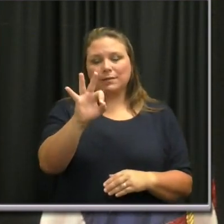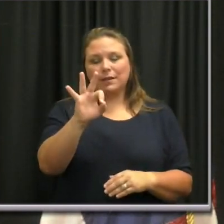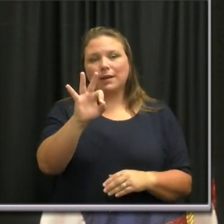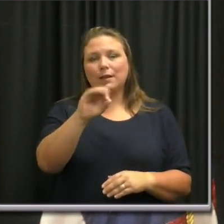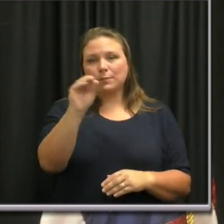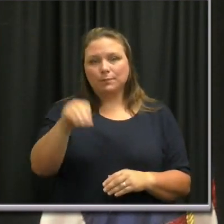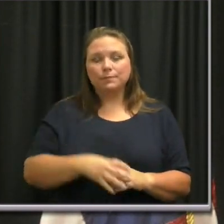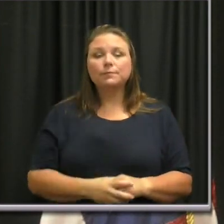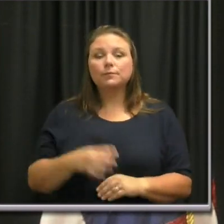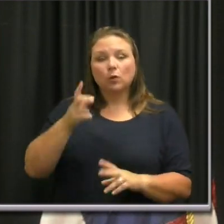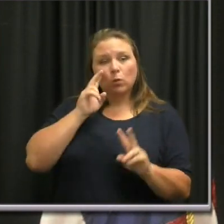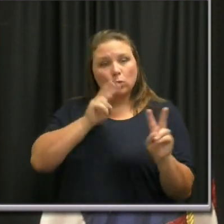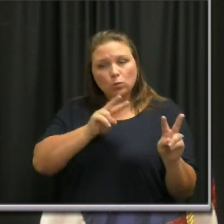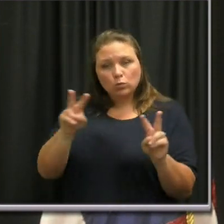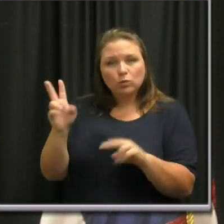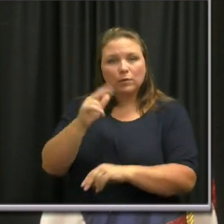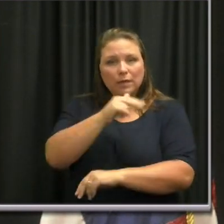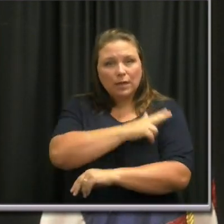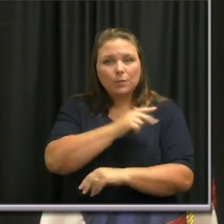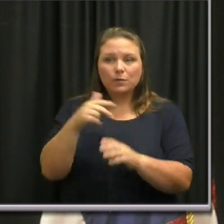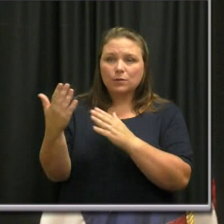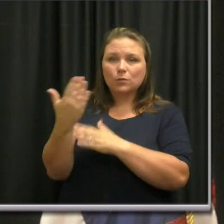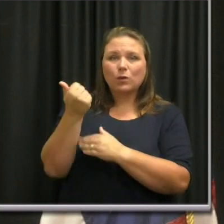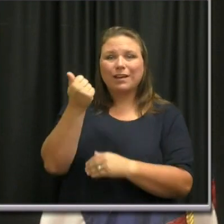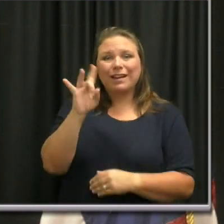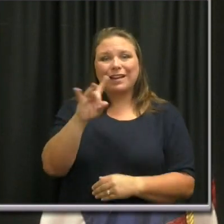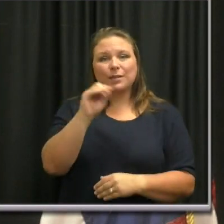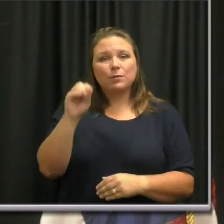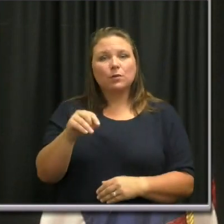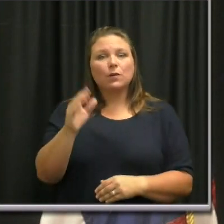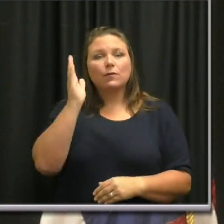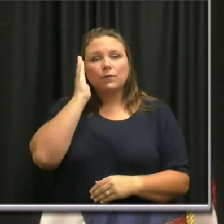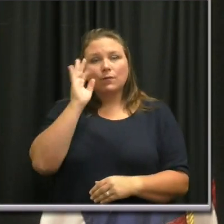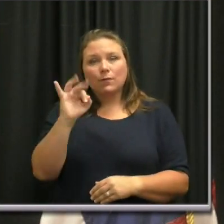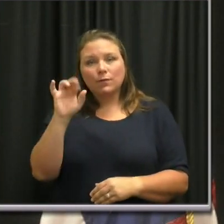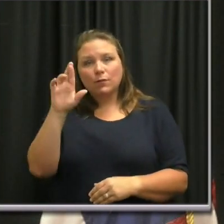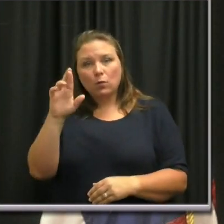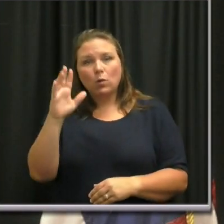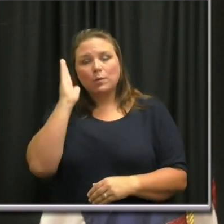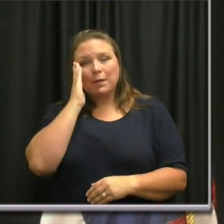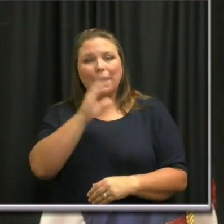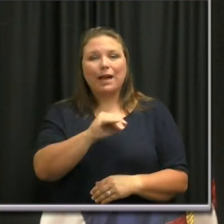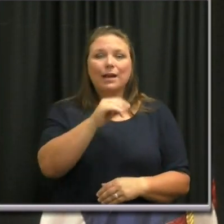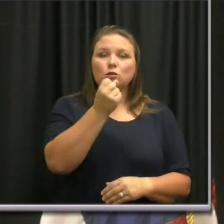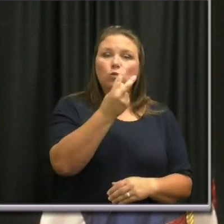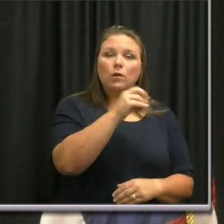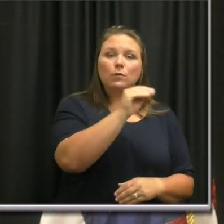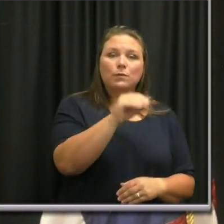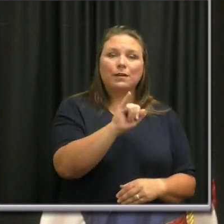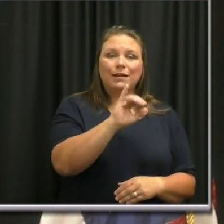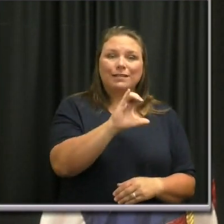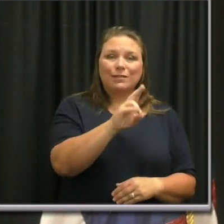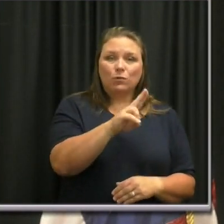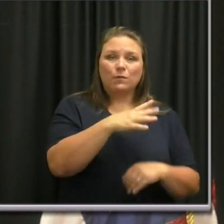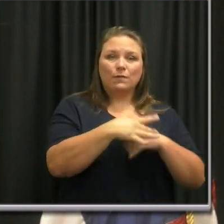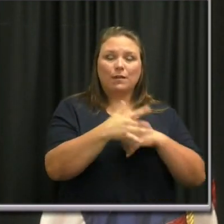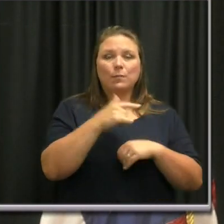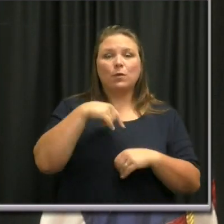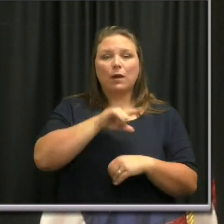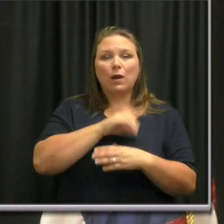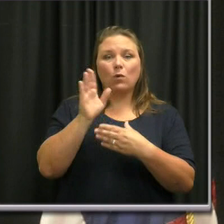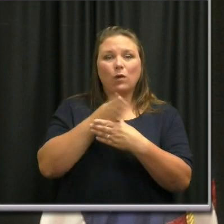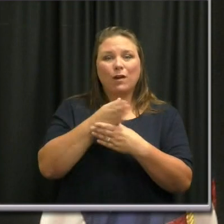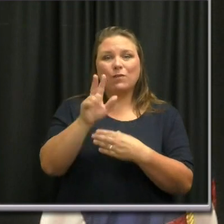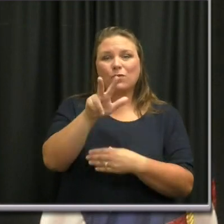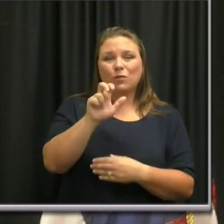We continue to monitor our hospitals and this morning 18 percent of floor beds and 12 percent of ICU beds are available. A rolling average